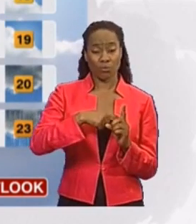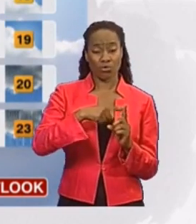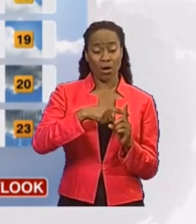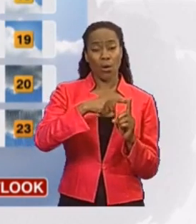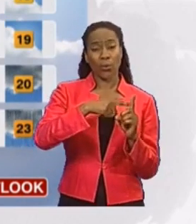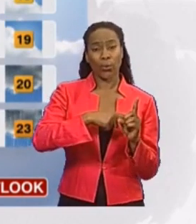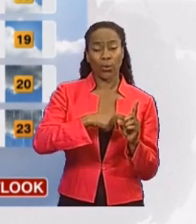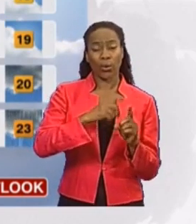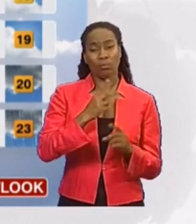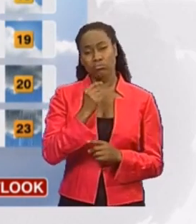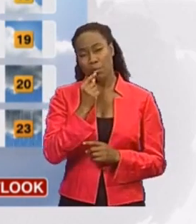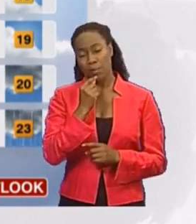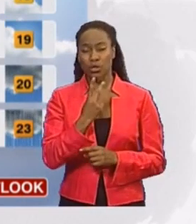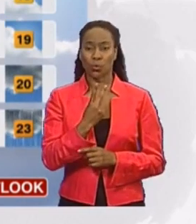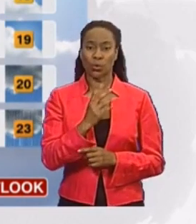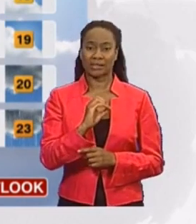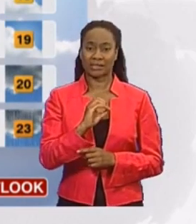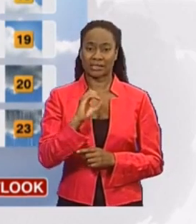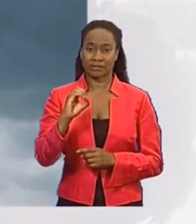probably around 20. That's the weather.